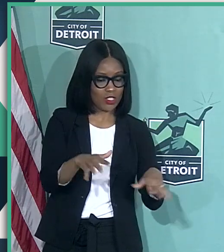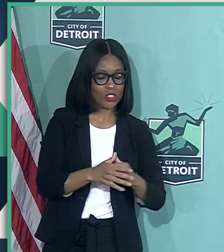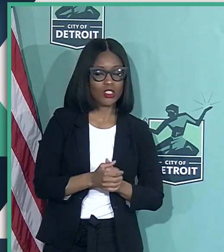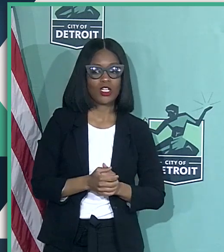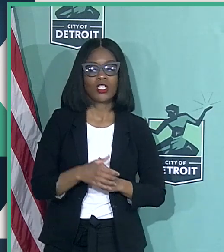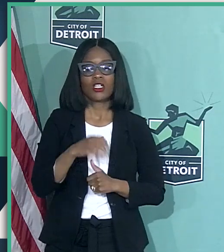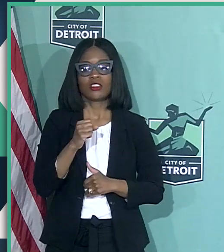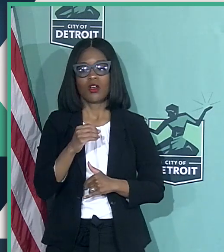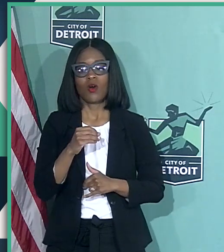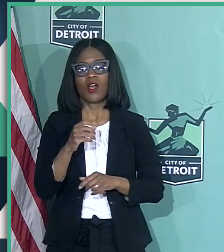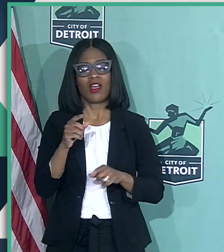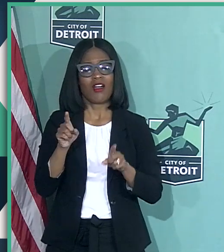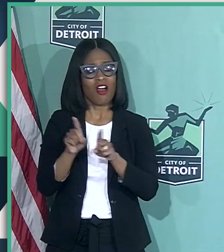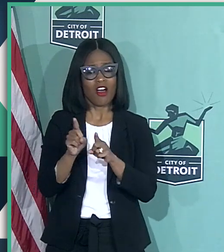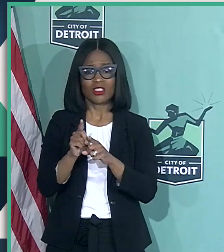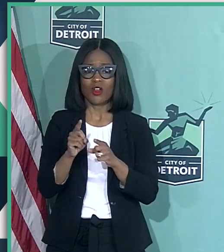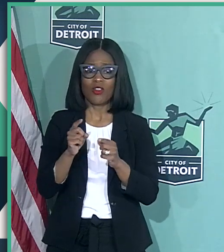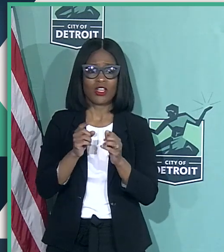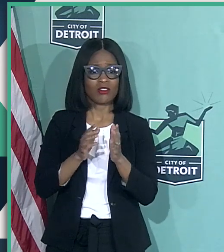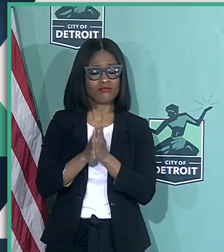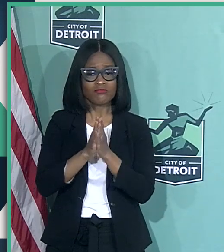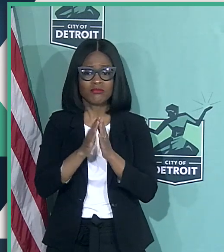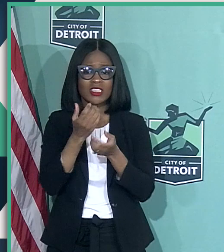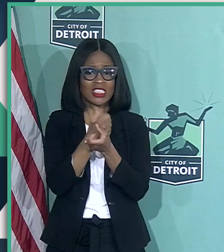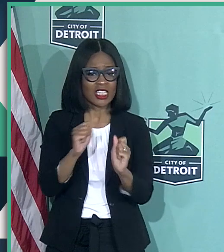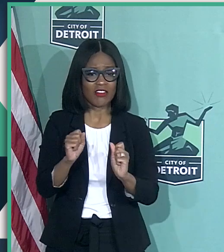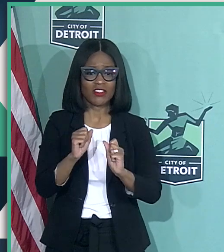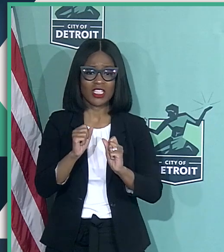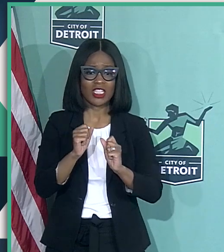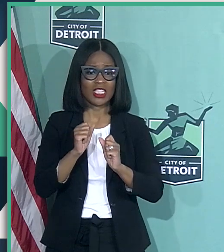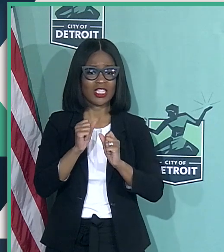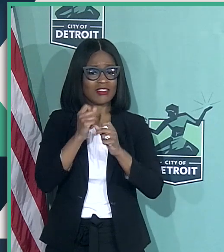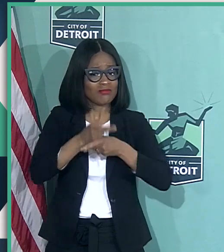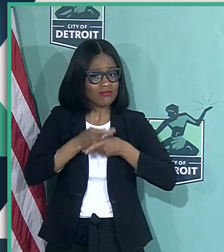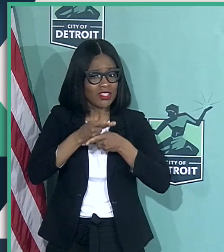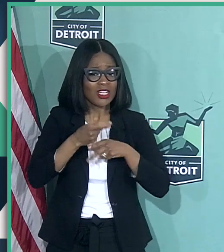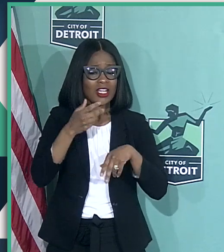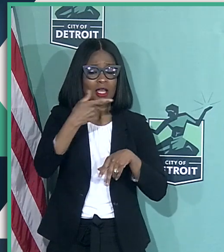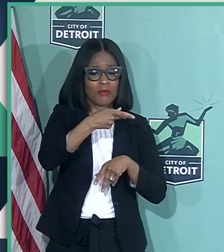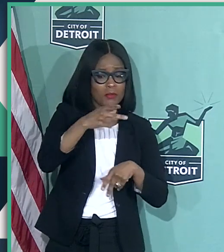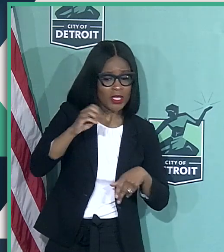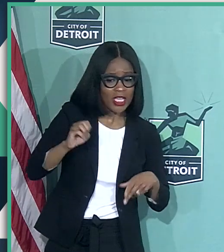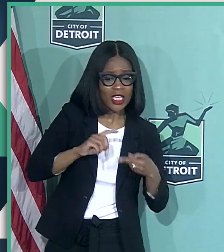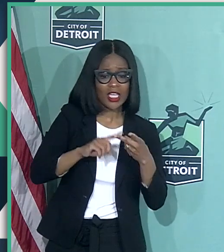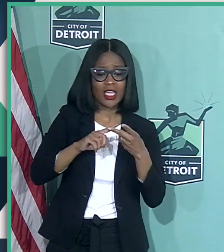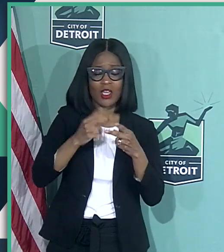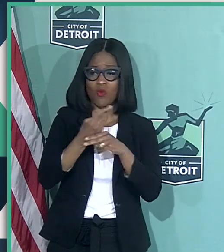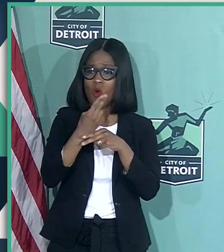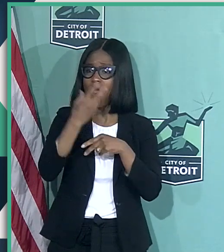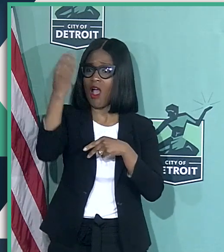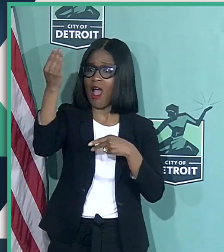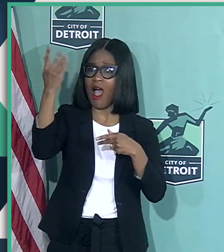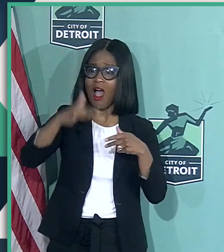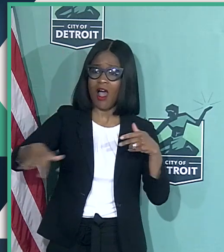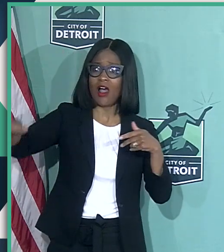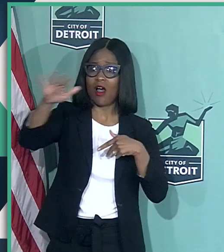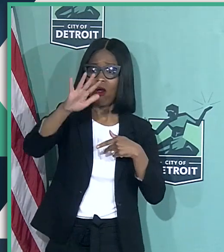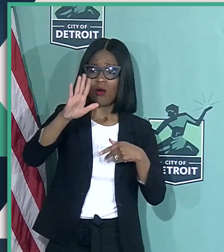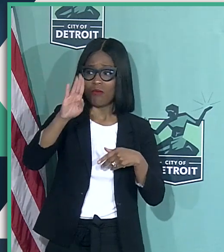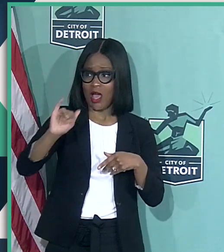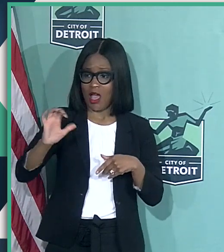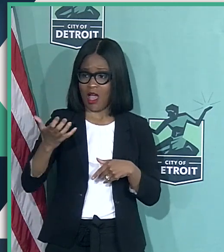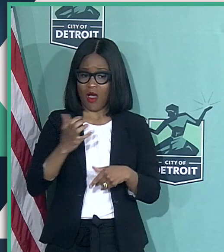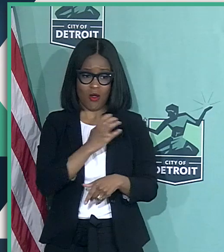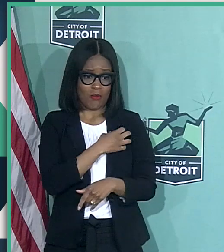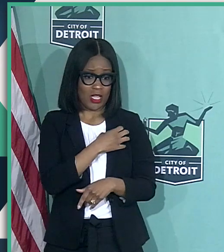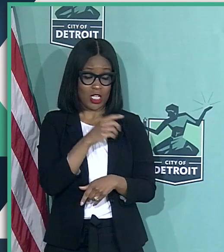safety precautions. I'm talking about the PPEs that are worn in the field by our officers. The fact that